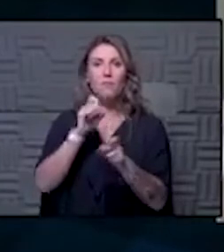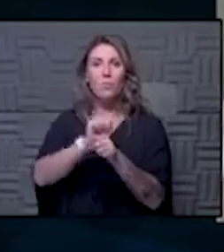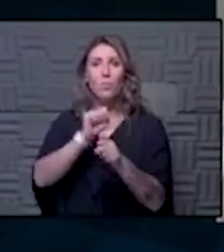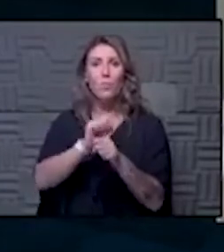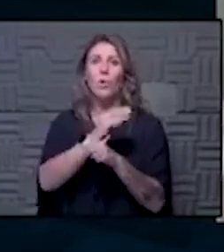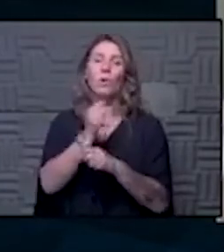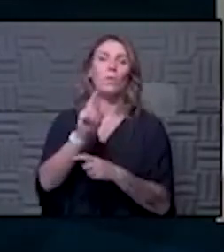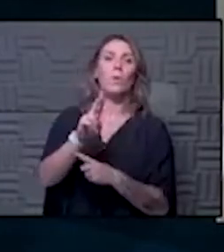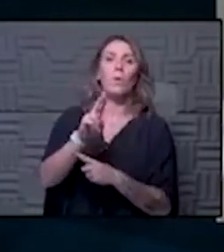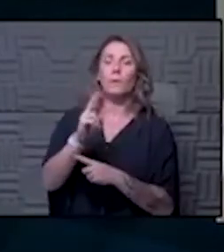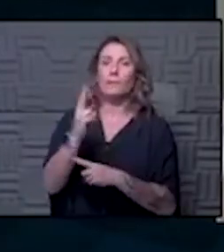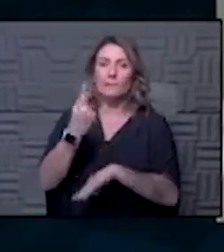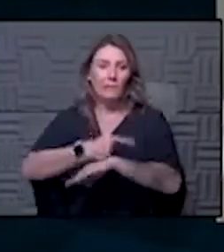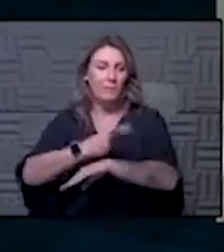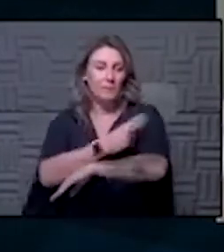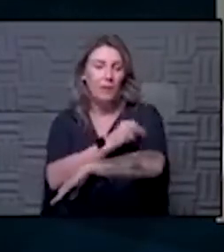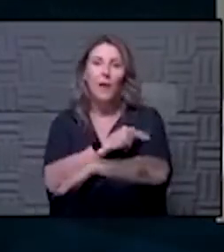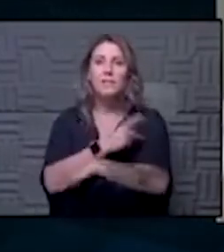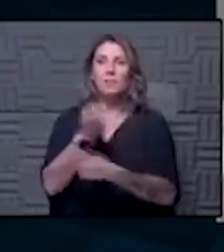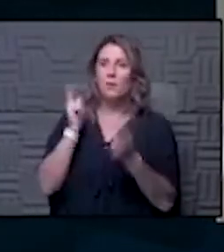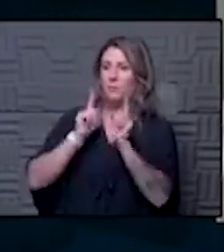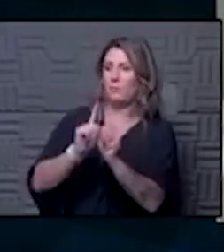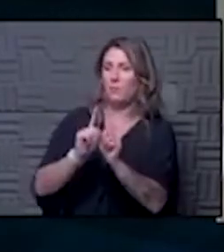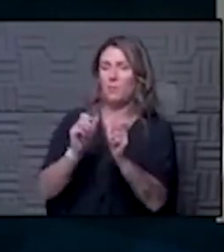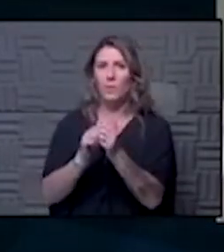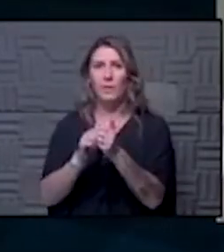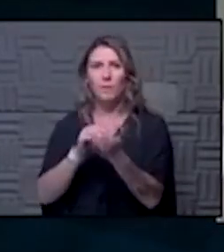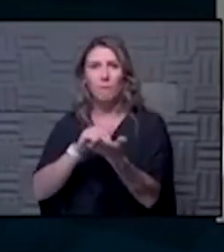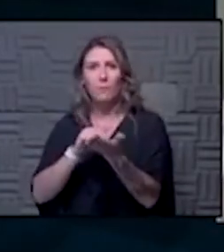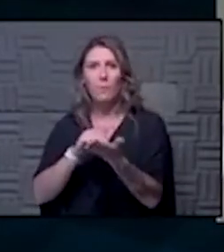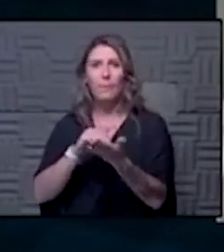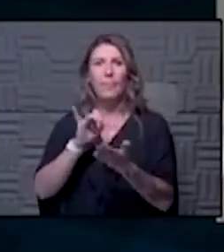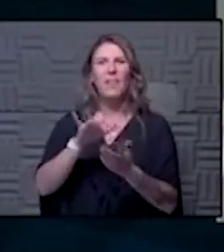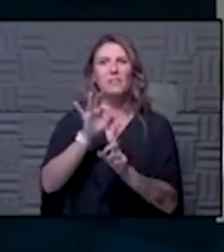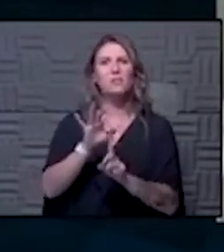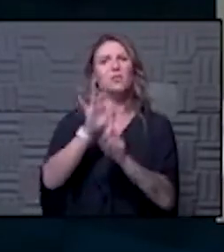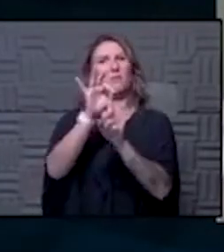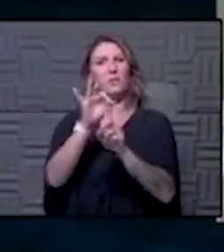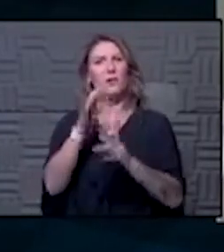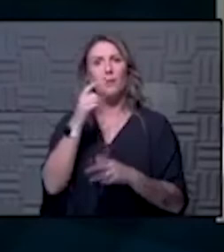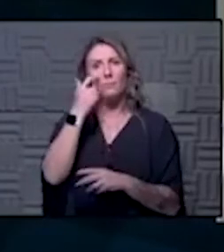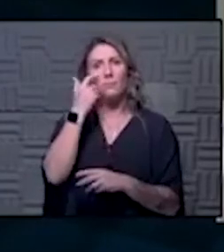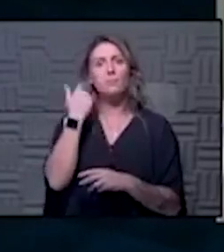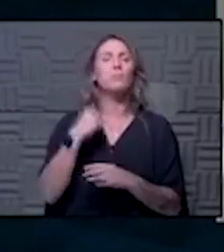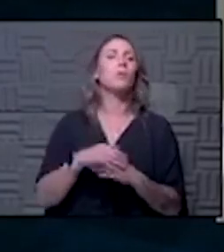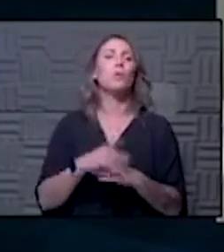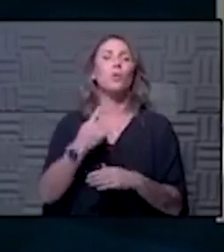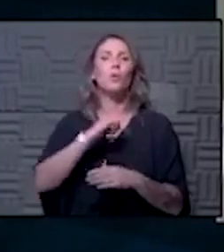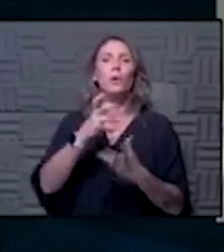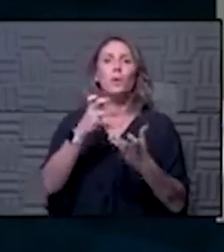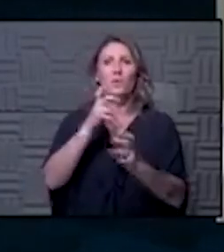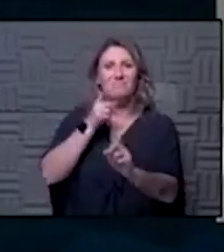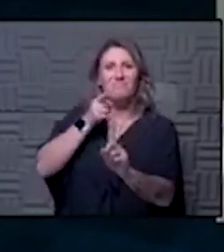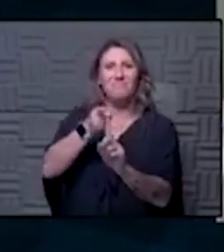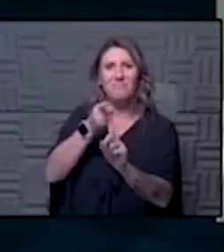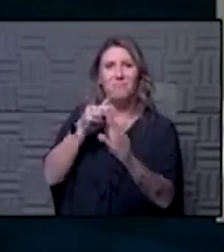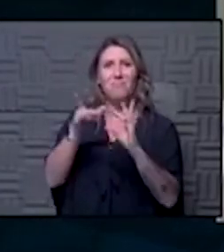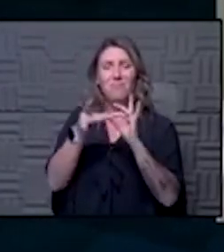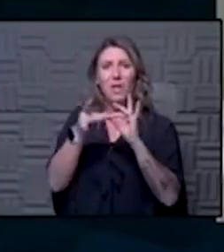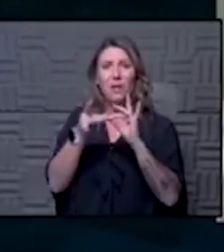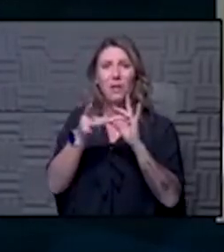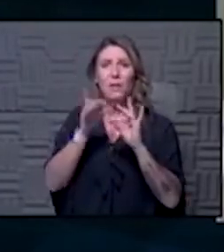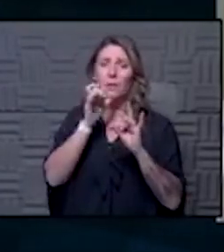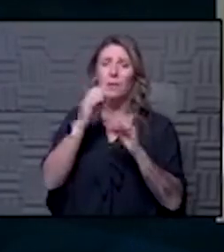the hospital or grinding right next to providers and so i think those were some of the unique things that i think we want to highlight that takes a toll